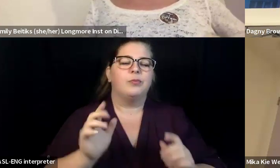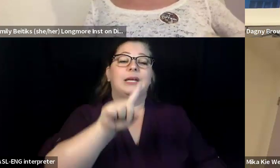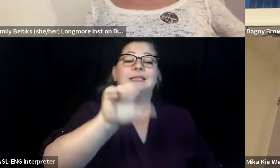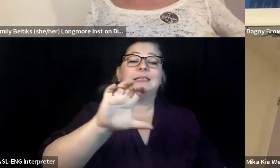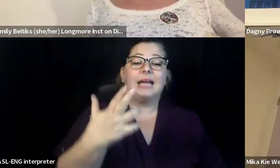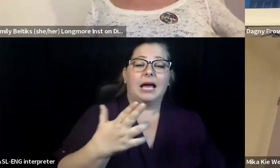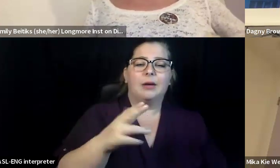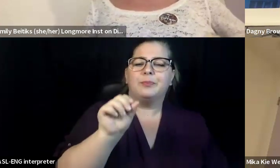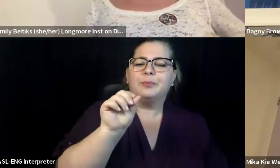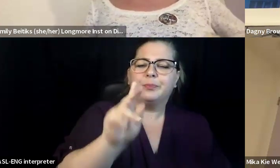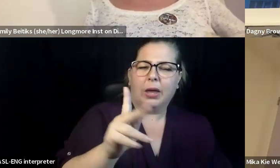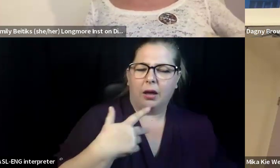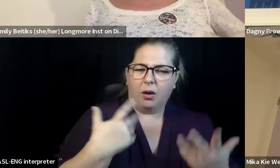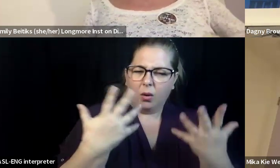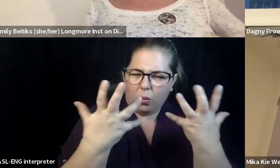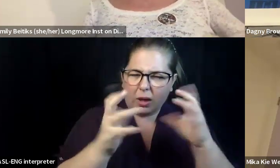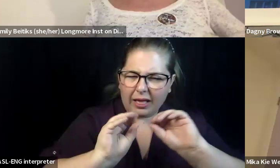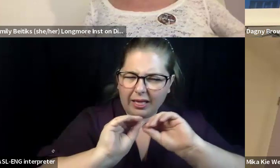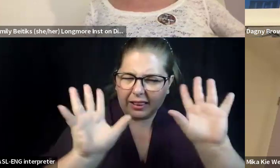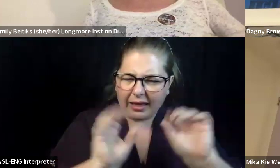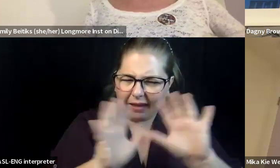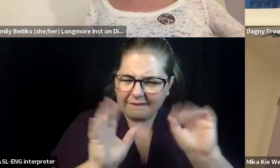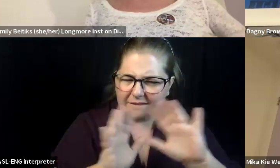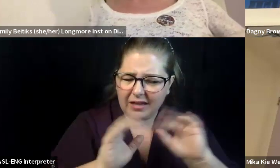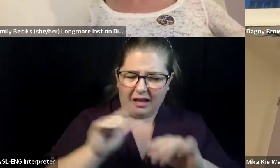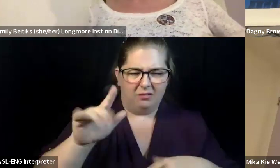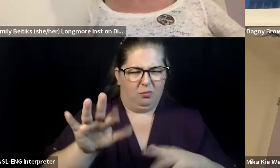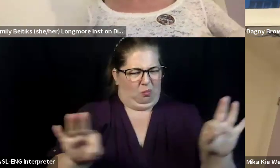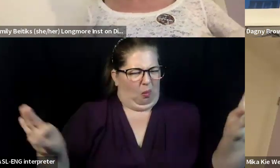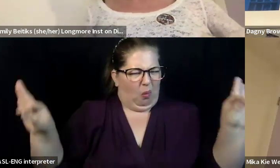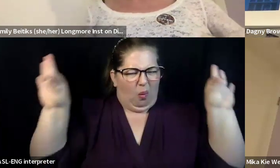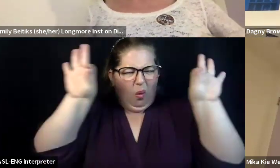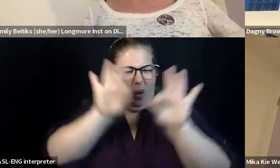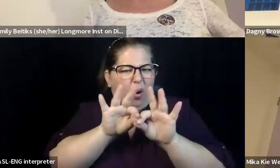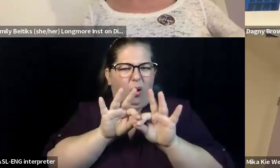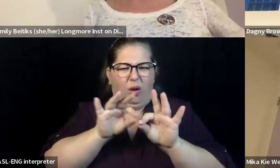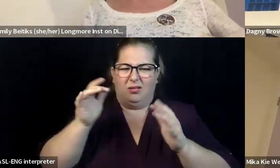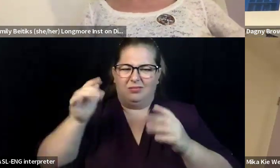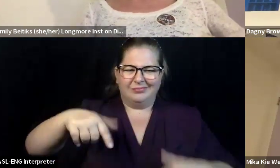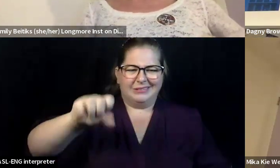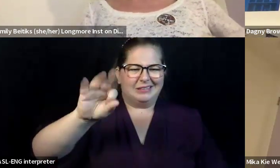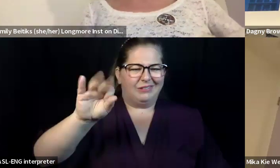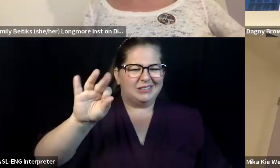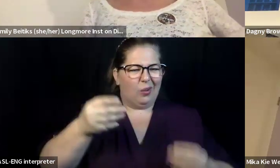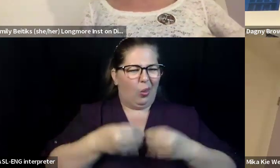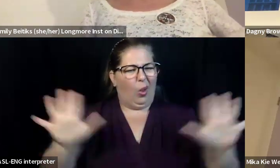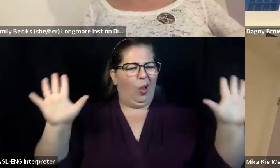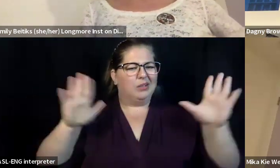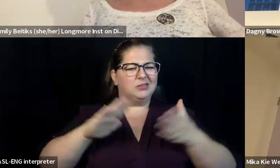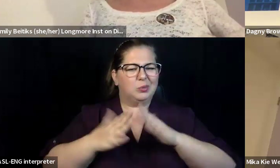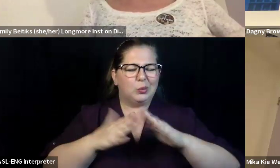in San Francisco, according to the 2023 HUD Metro fair market rental area, uh, is